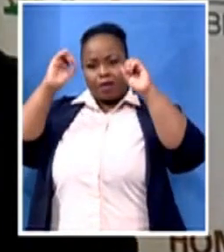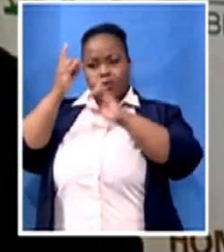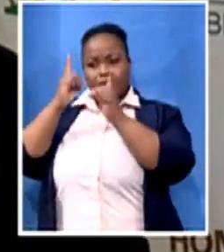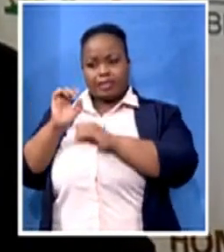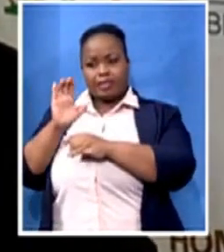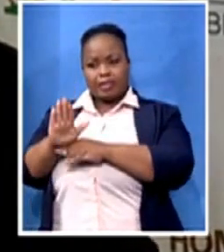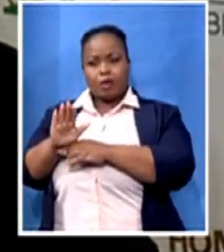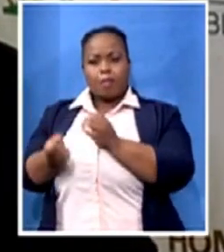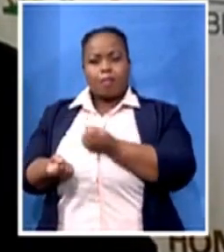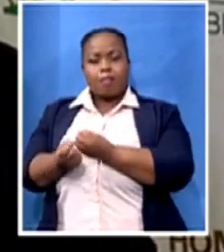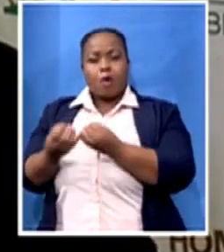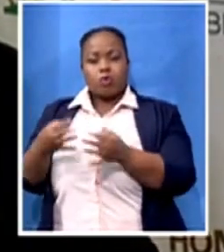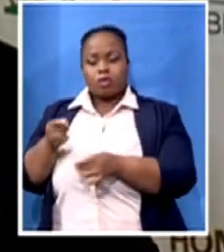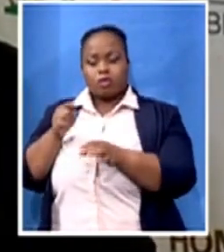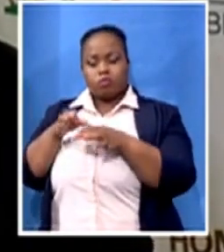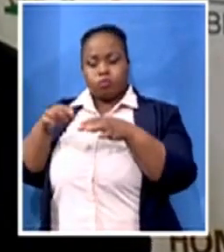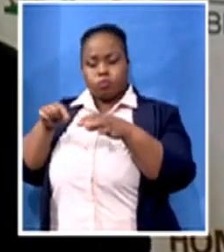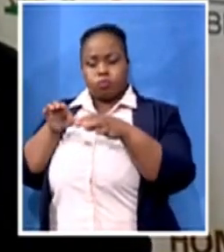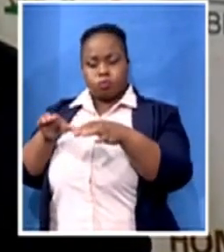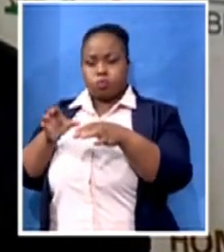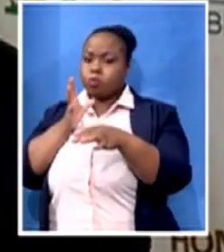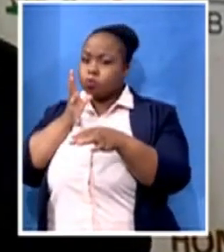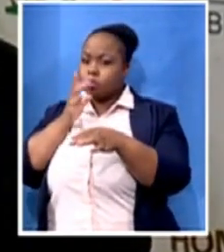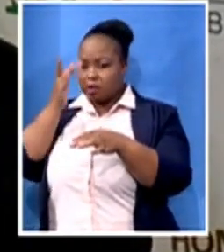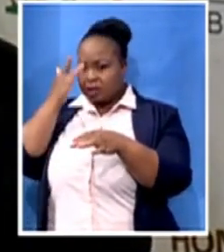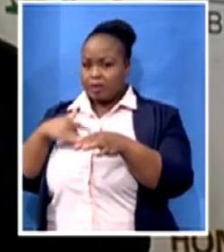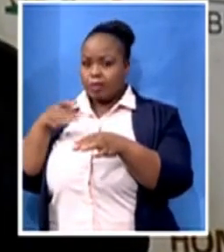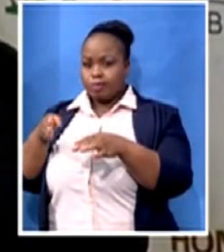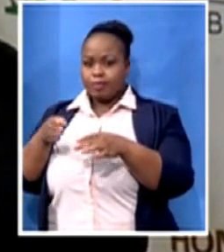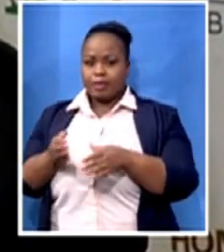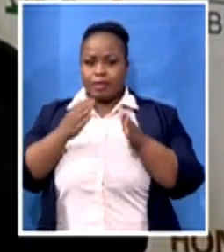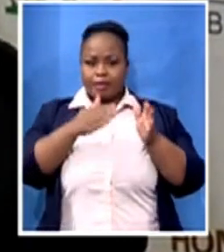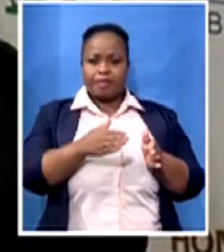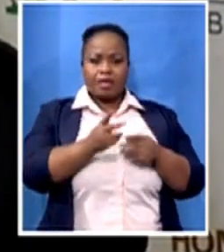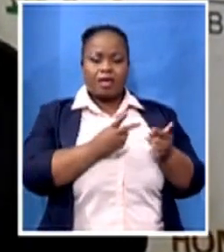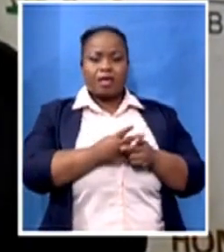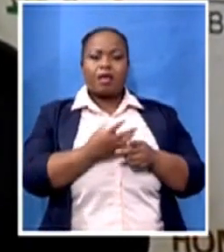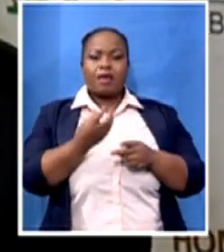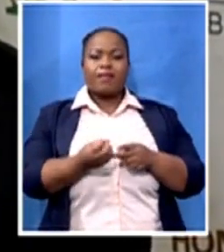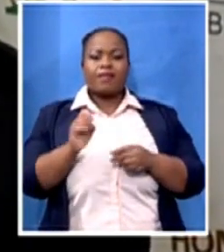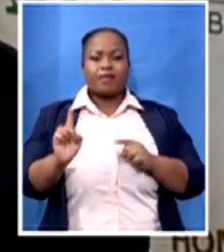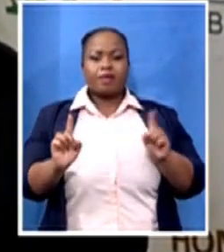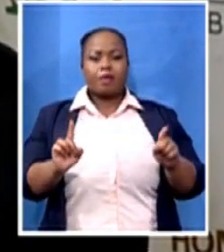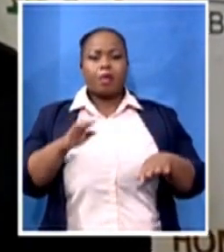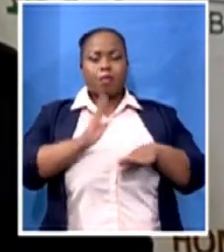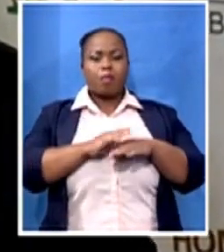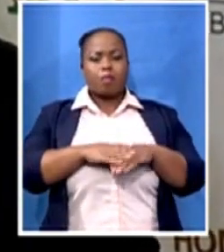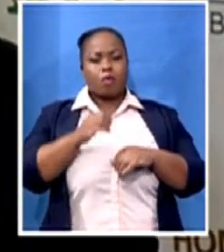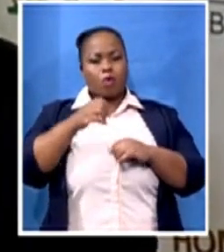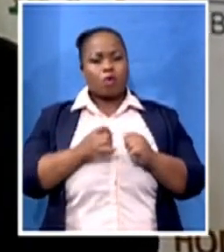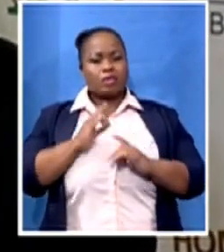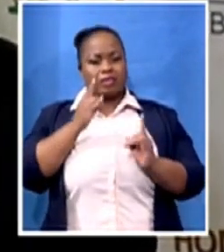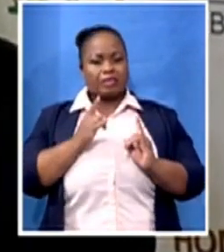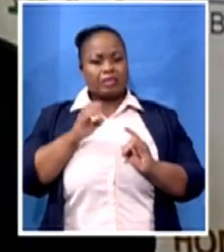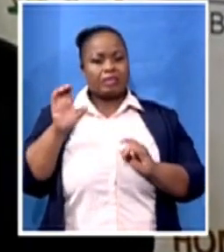and the current cluster that we have that is made up of the two metropolitans. So your services are needed by our people